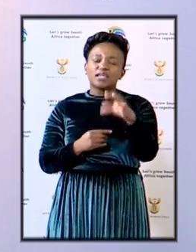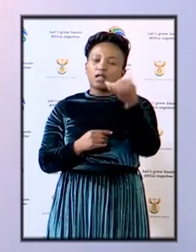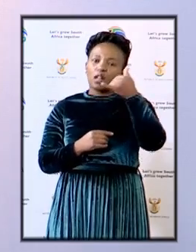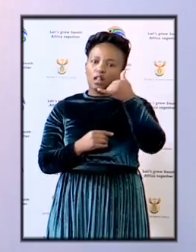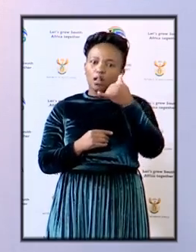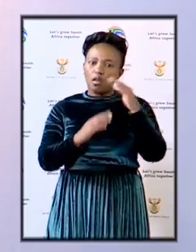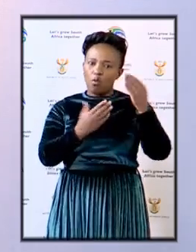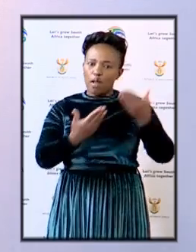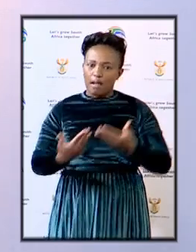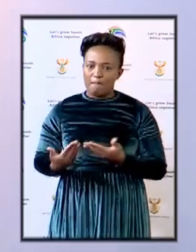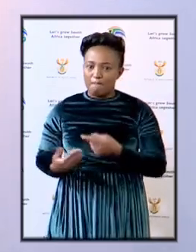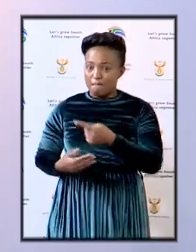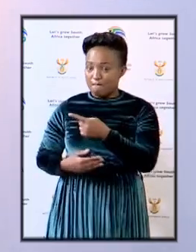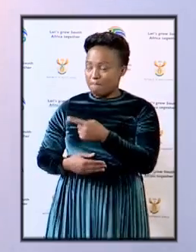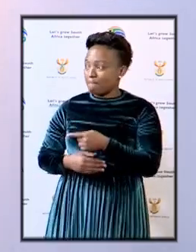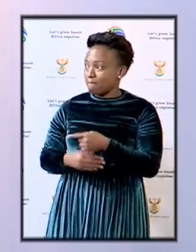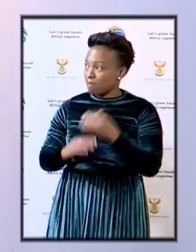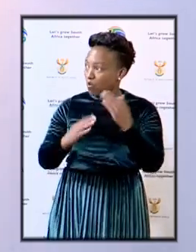welcome madam